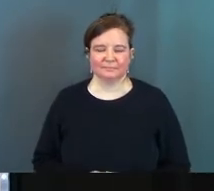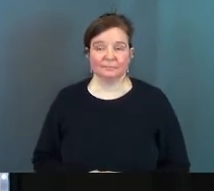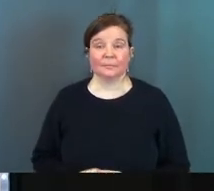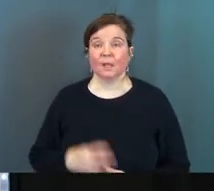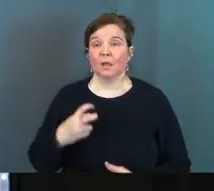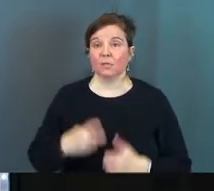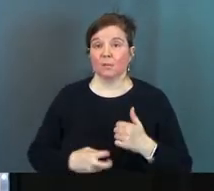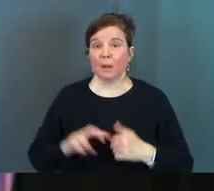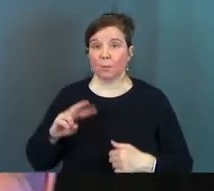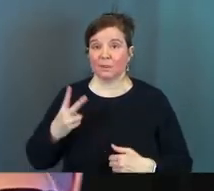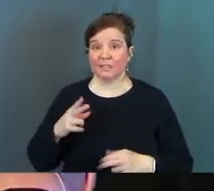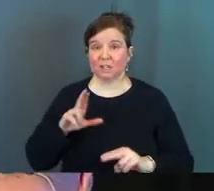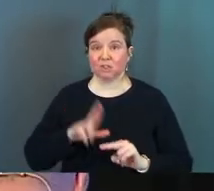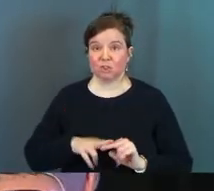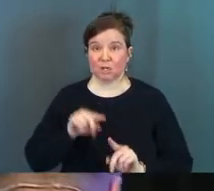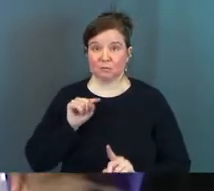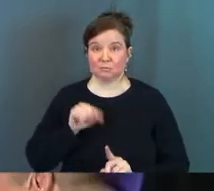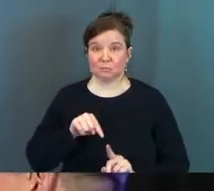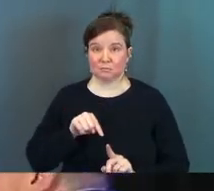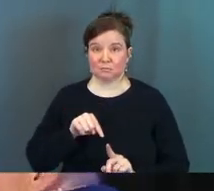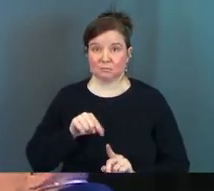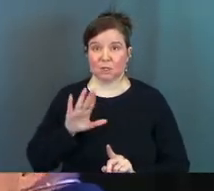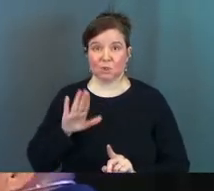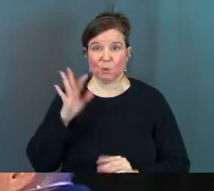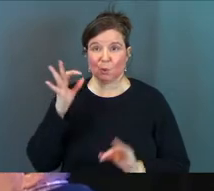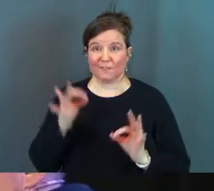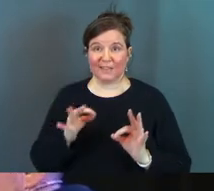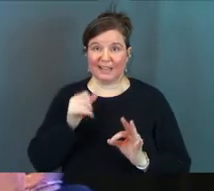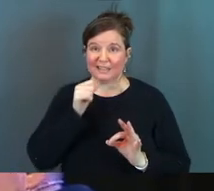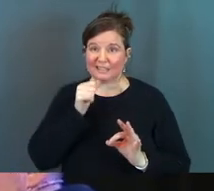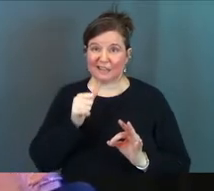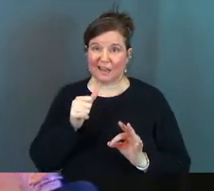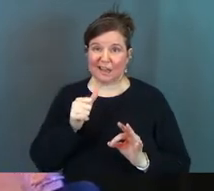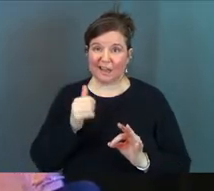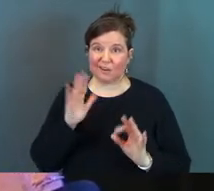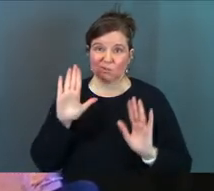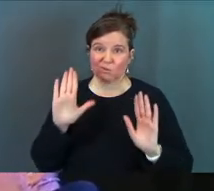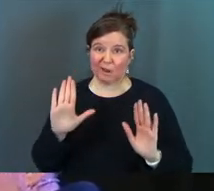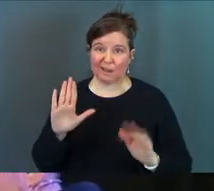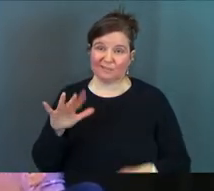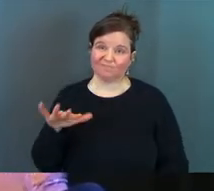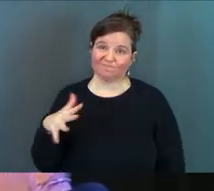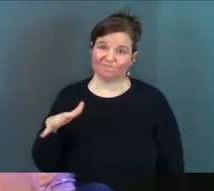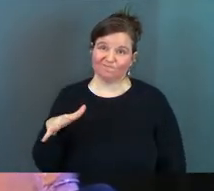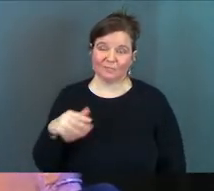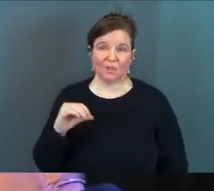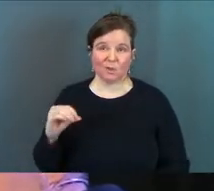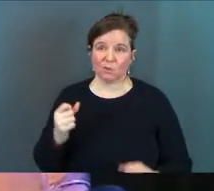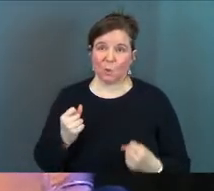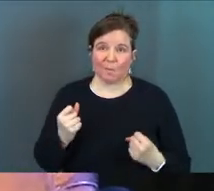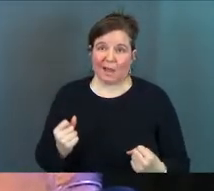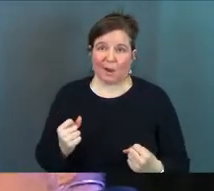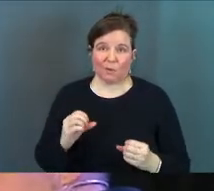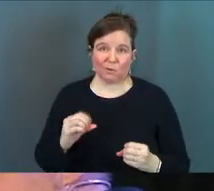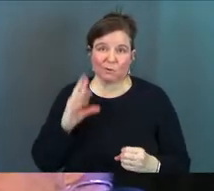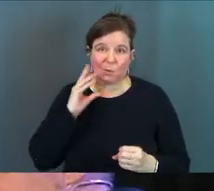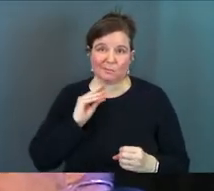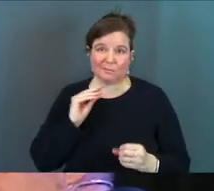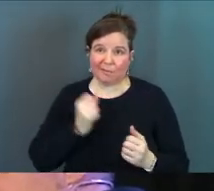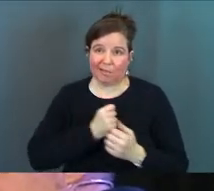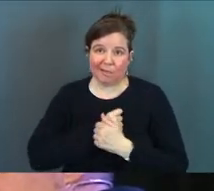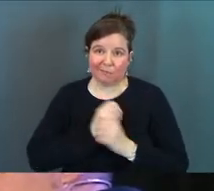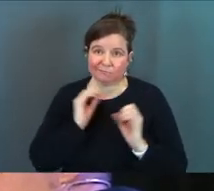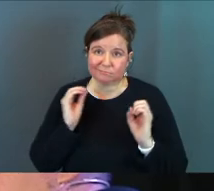the problem with the second chair is that your faith isn't great and there's no power in it and there's no love in it